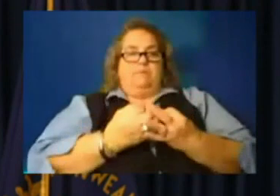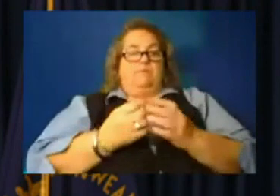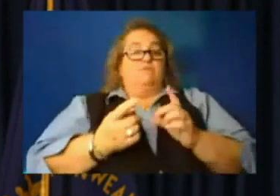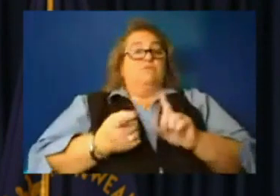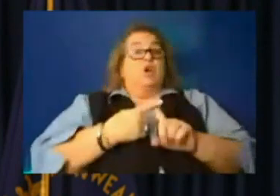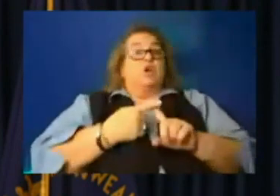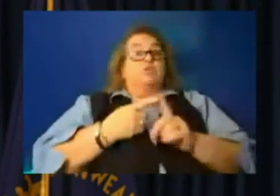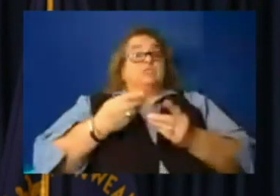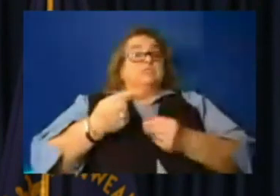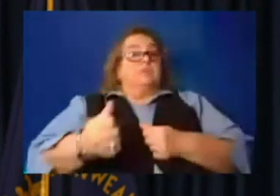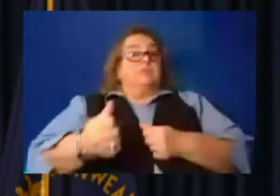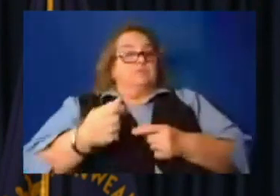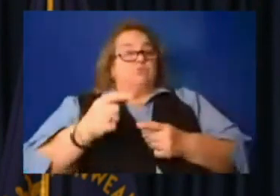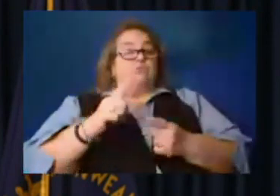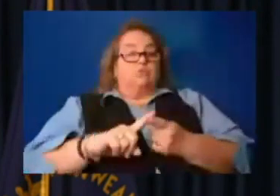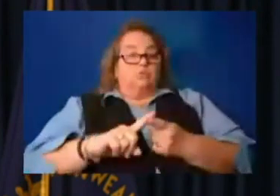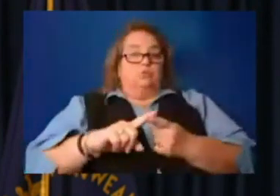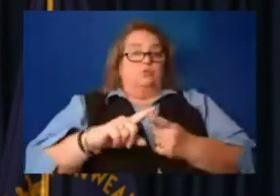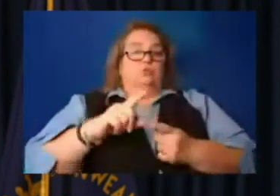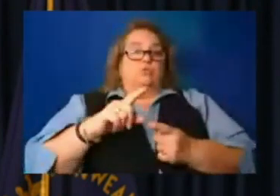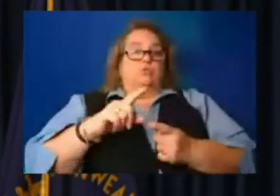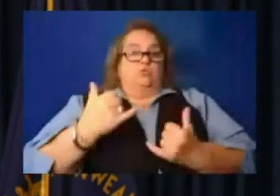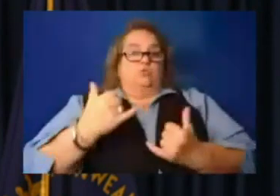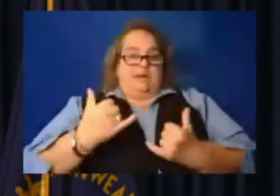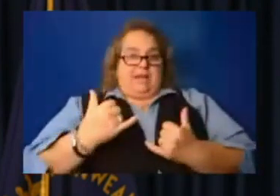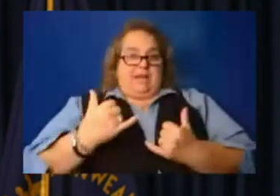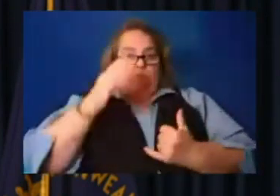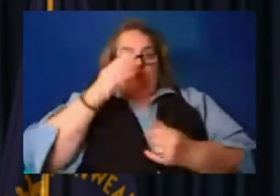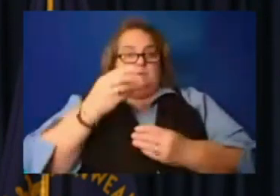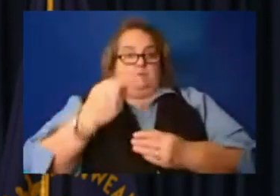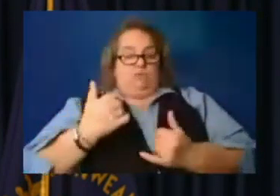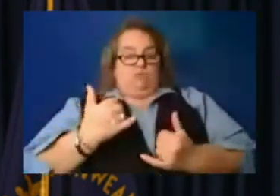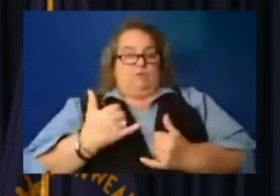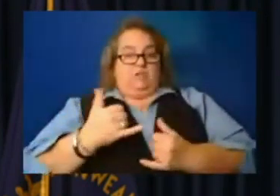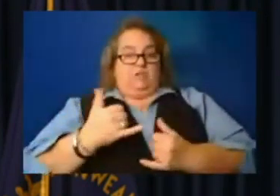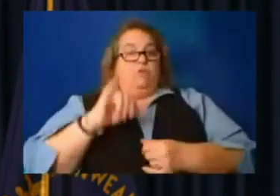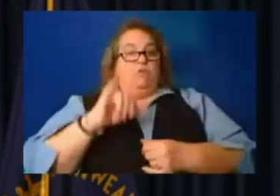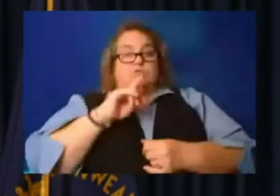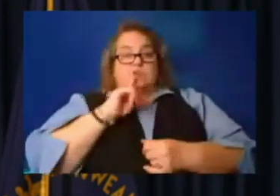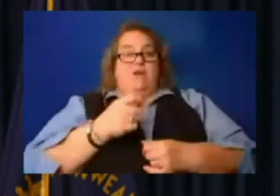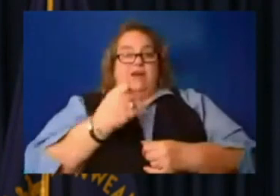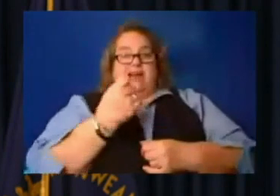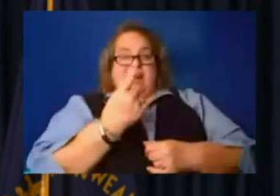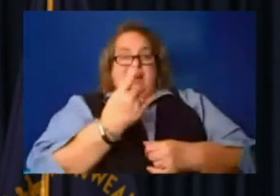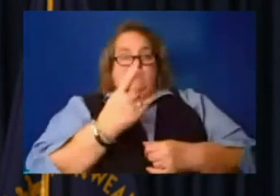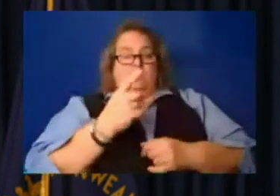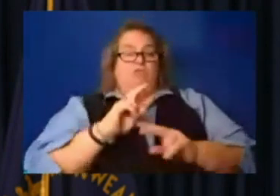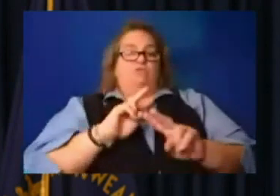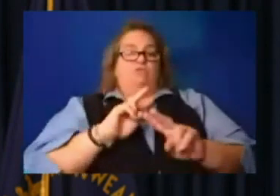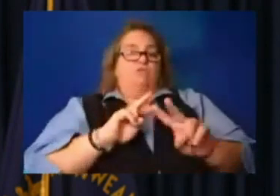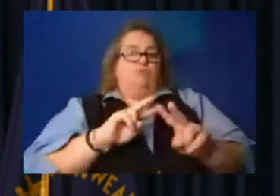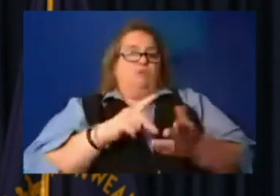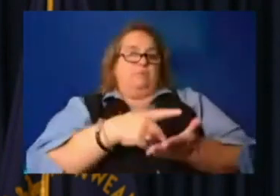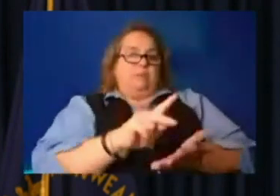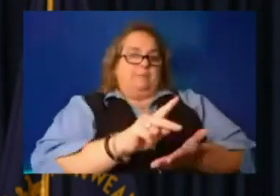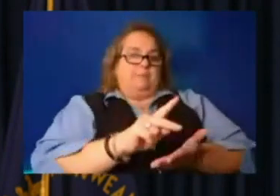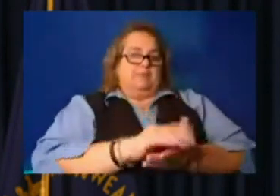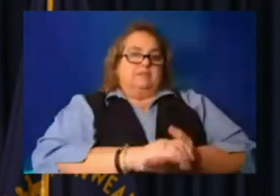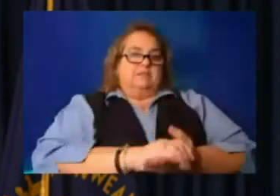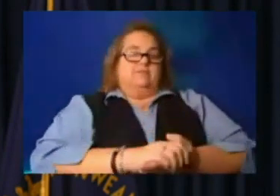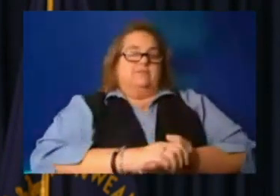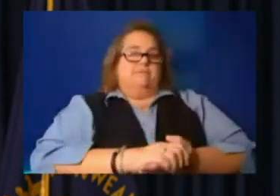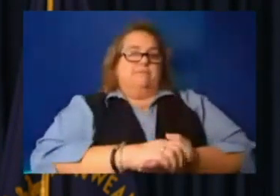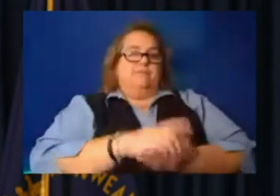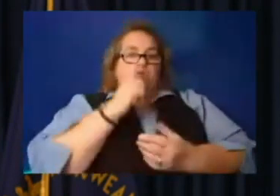to go out, I believe today and those are 11 funeral payments for loved ones